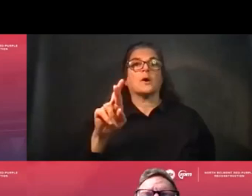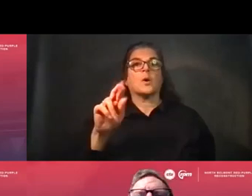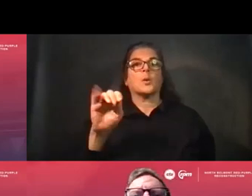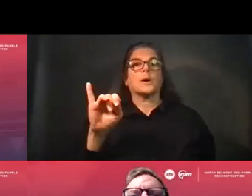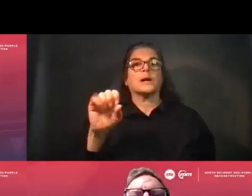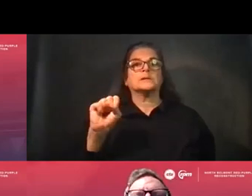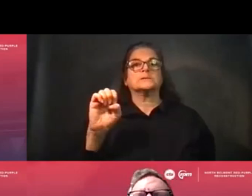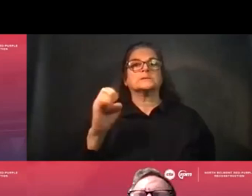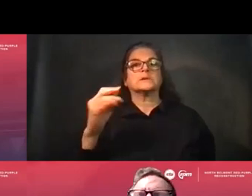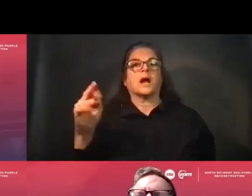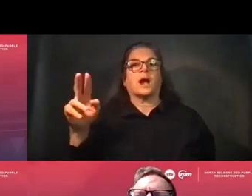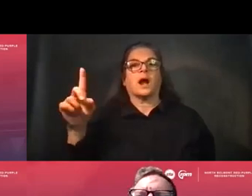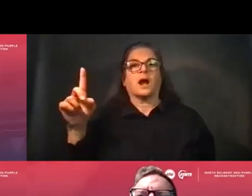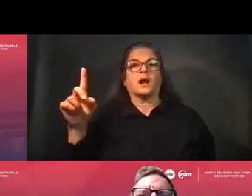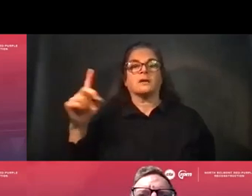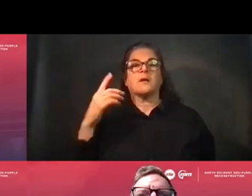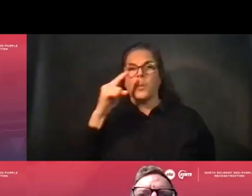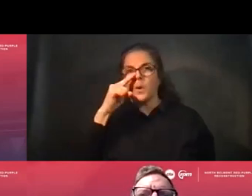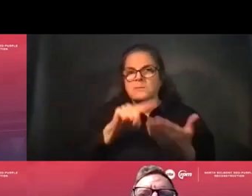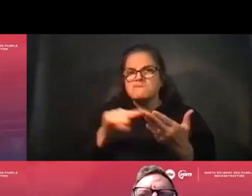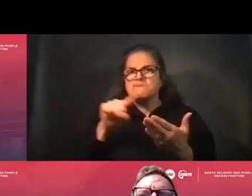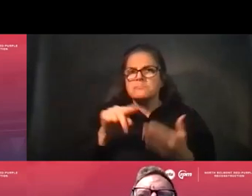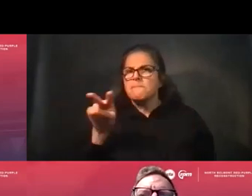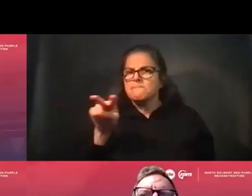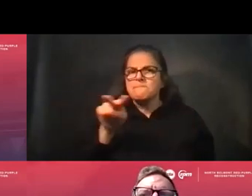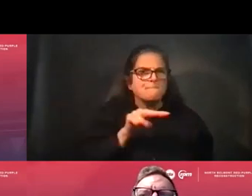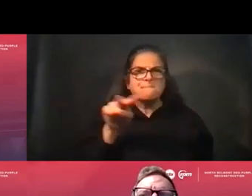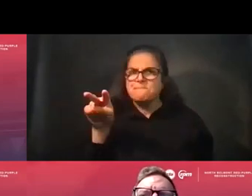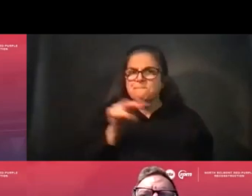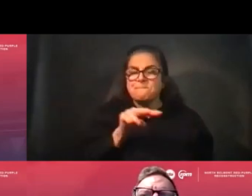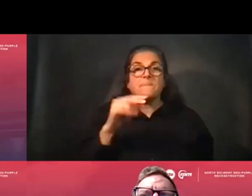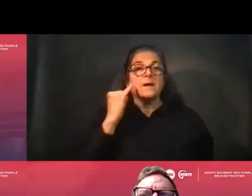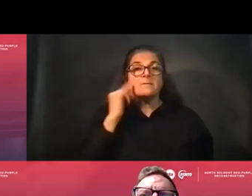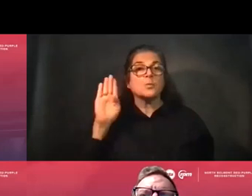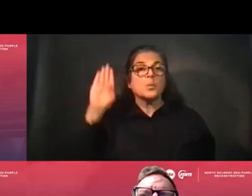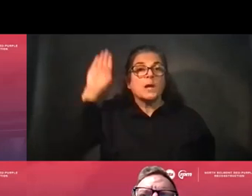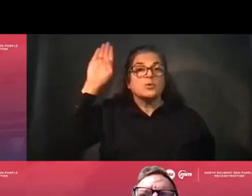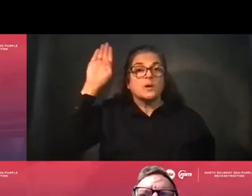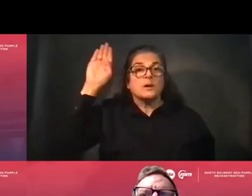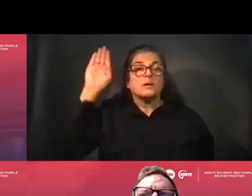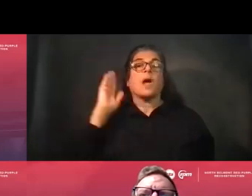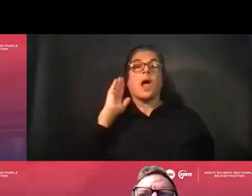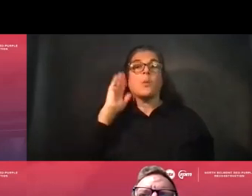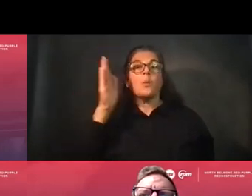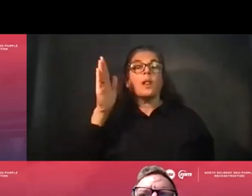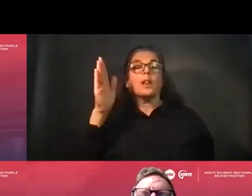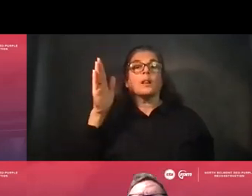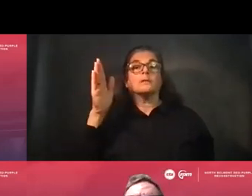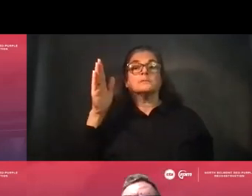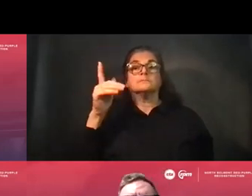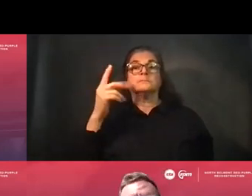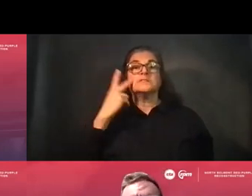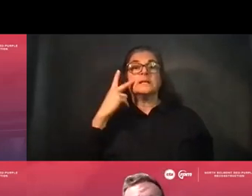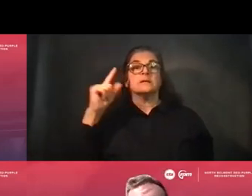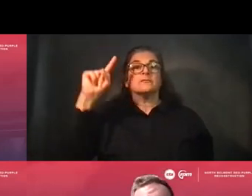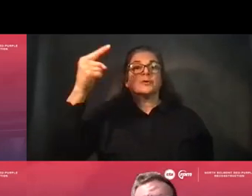I will be looking at the participants and those who raised their hand and just going in order in which they were raised.